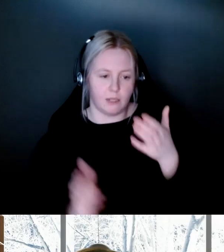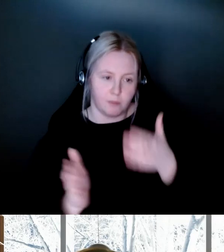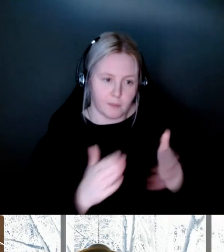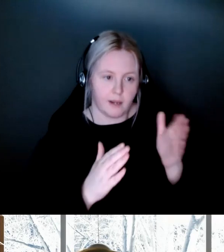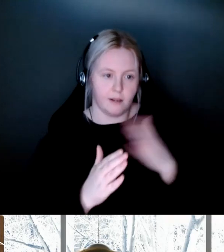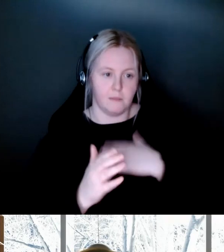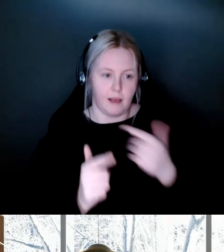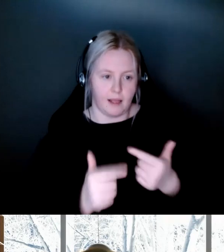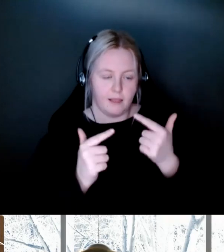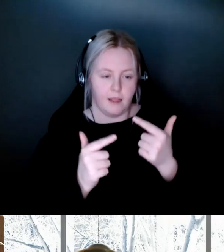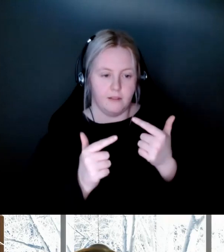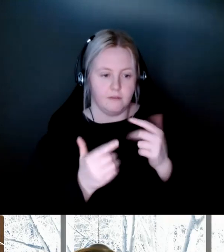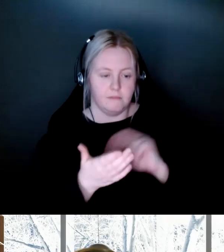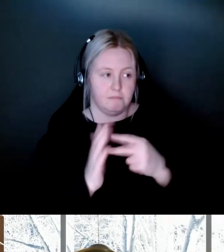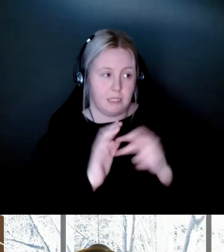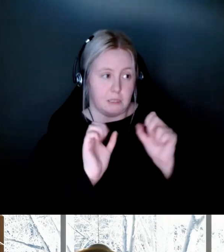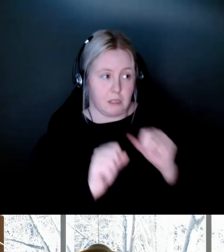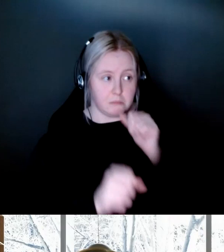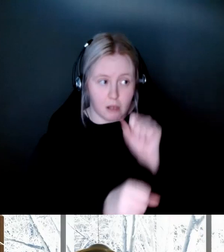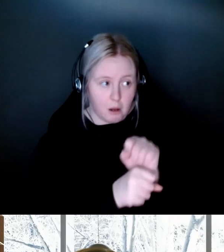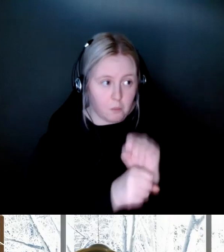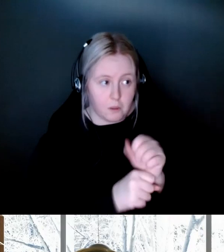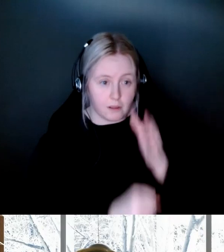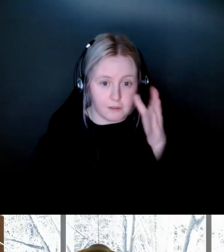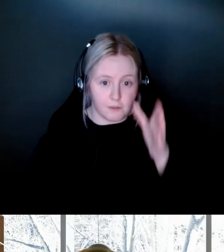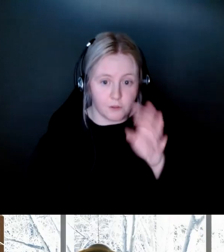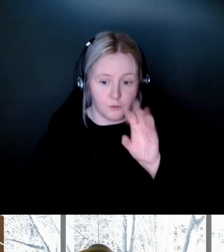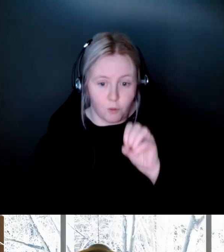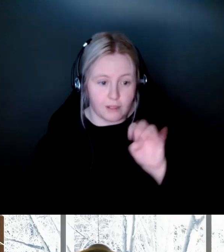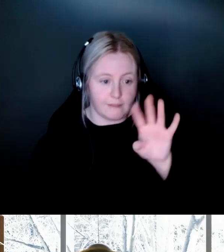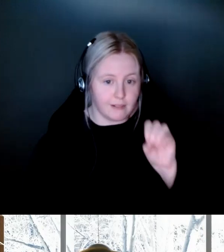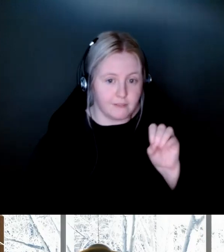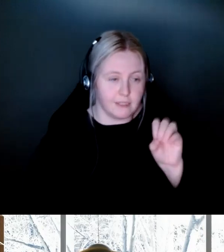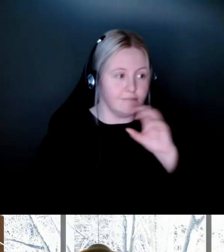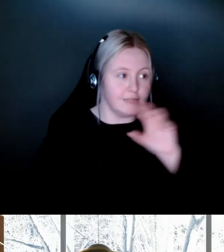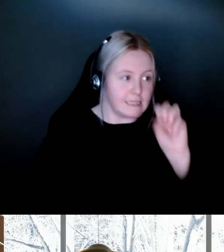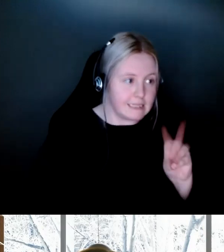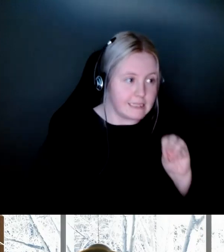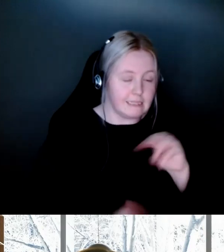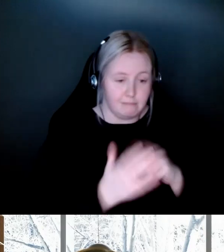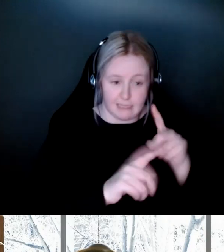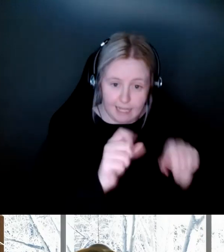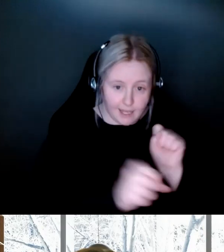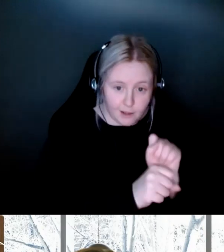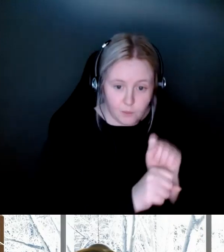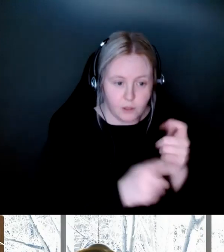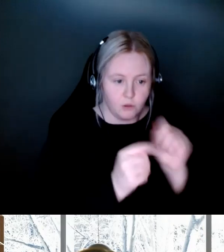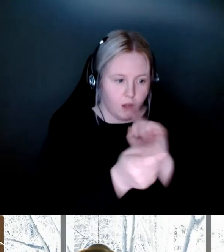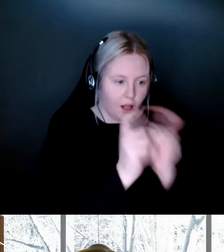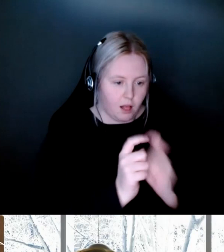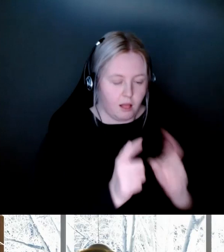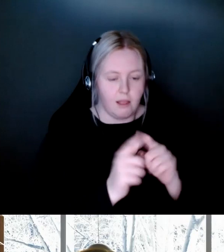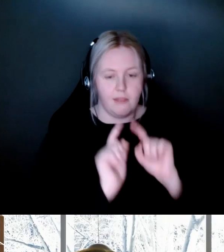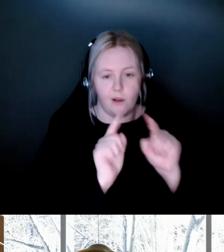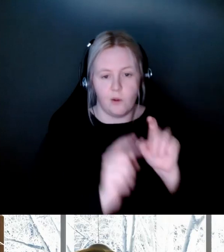my life around the fact that I may not be able to work when I'm in my 40s or 50s or 60s. And attending FBC events like